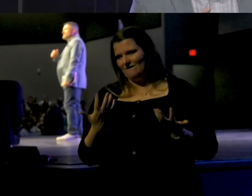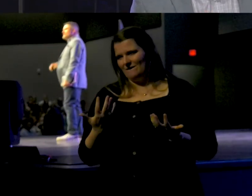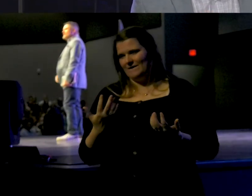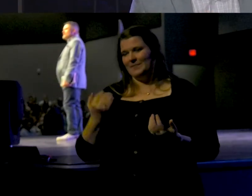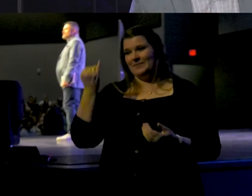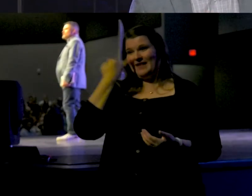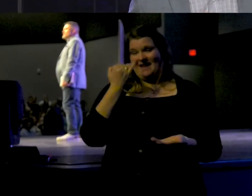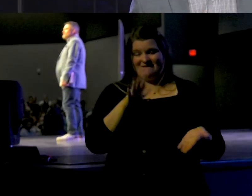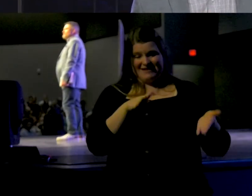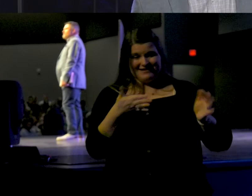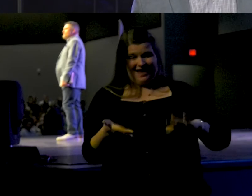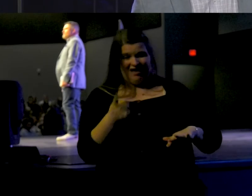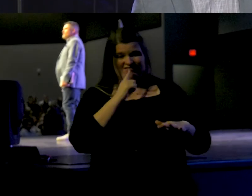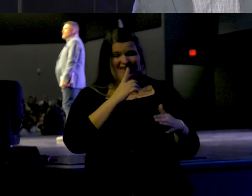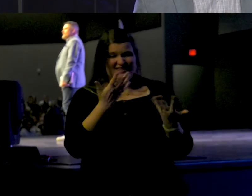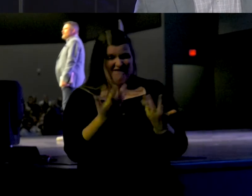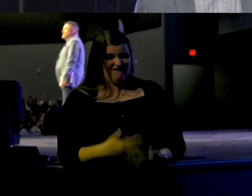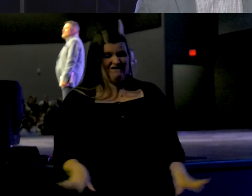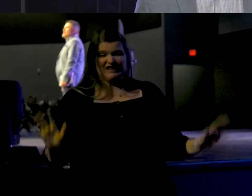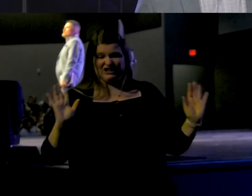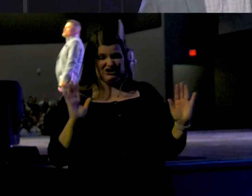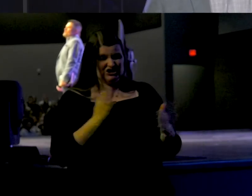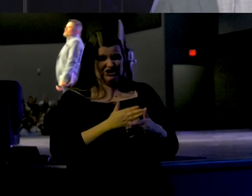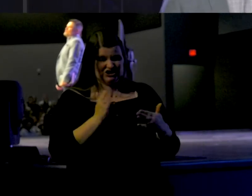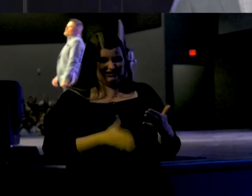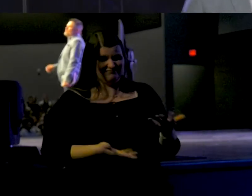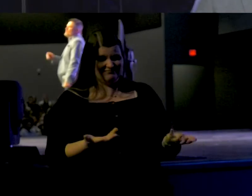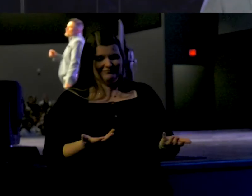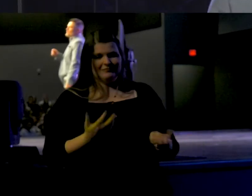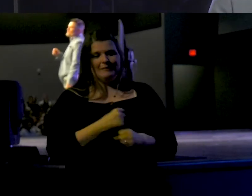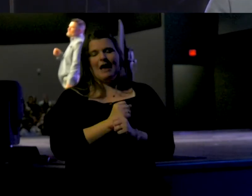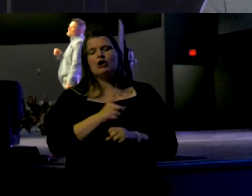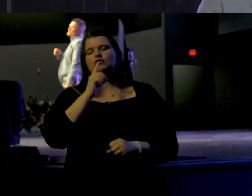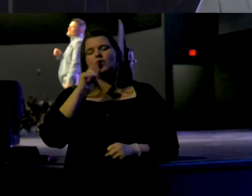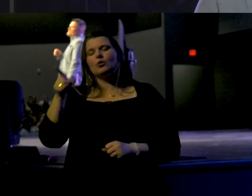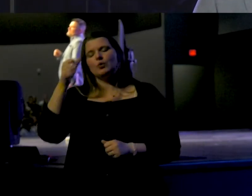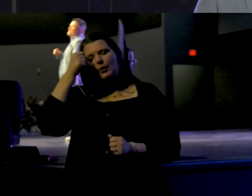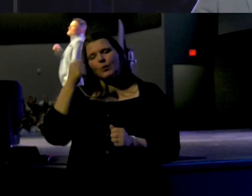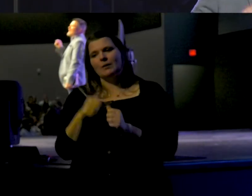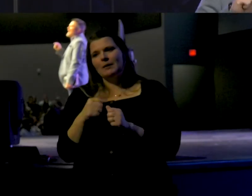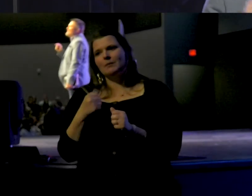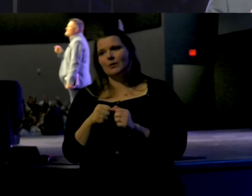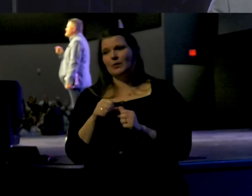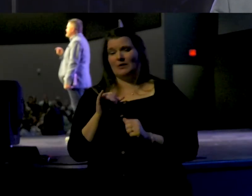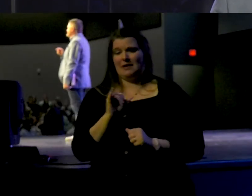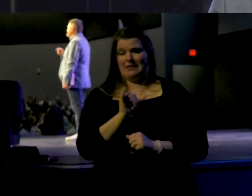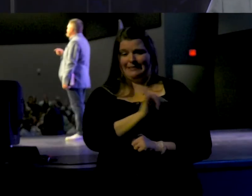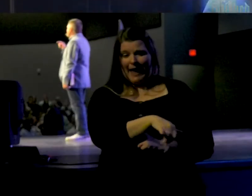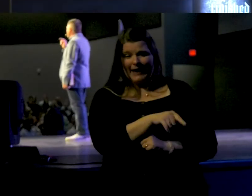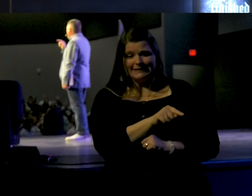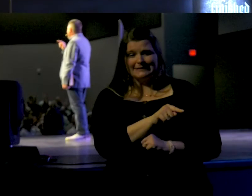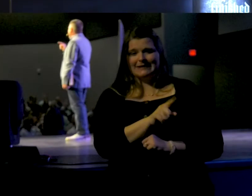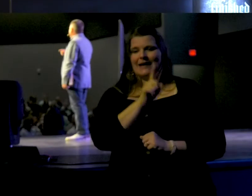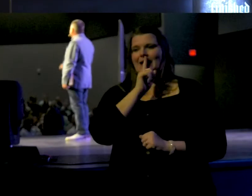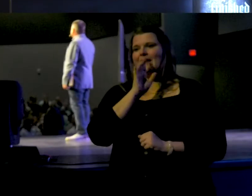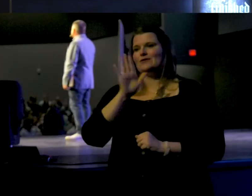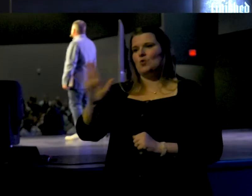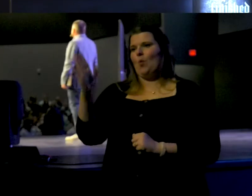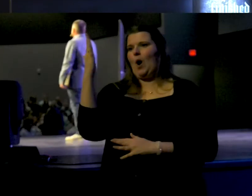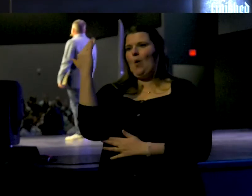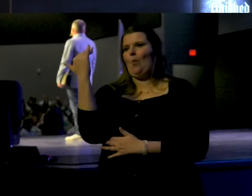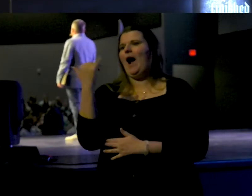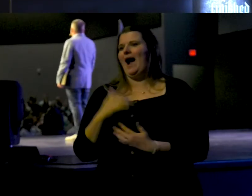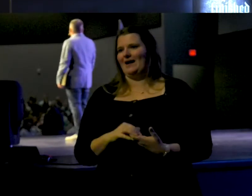If death is finished, then make sure to remember that that is your why.